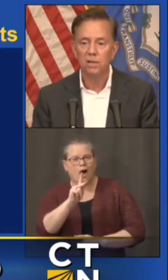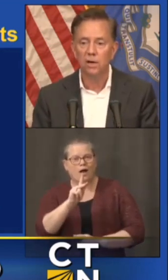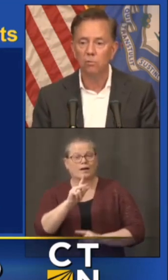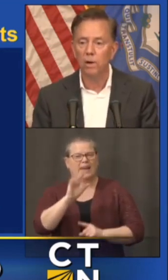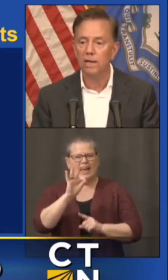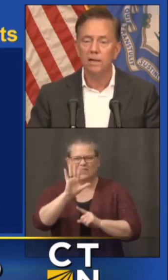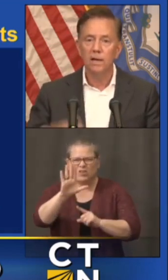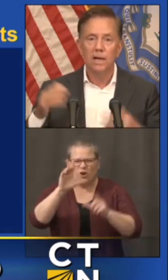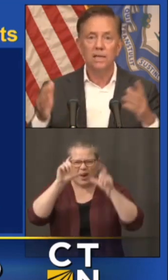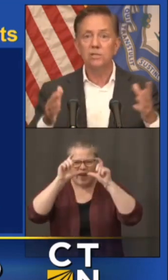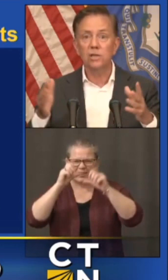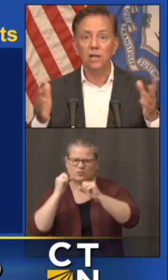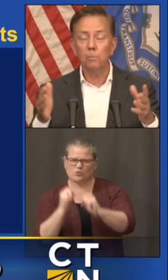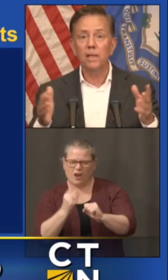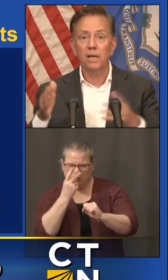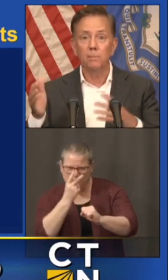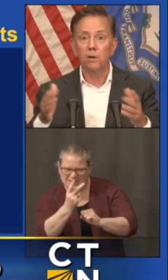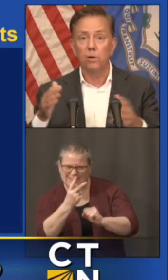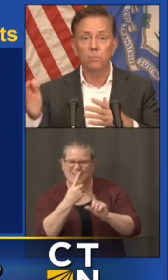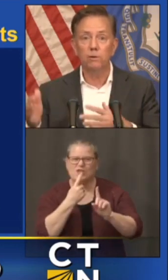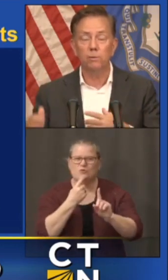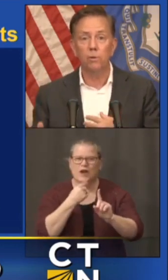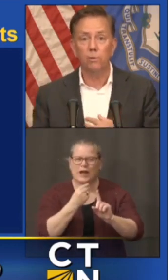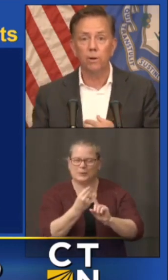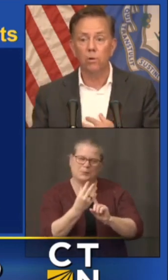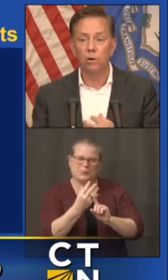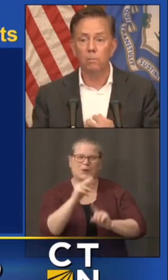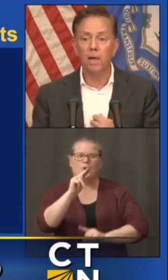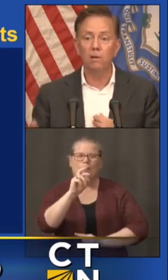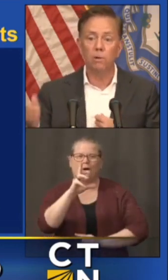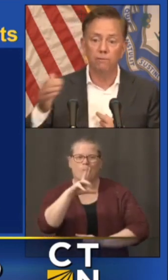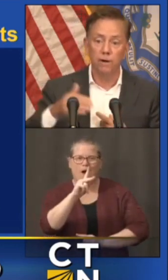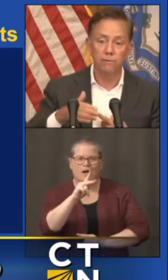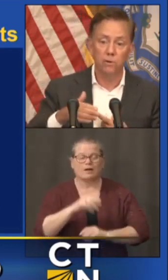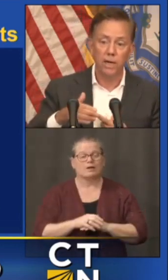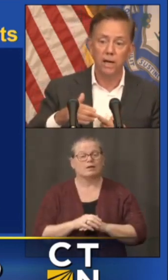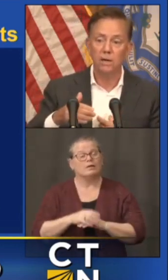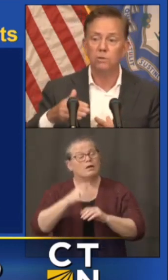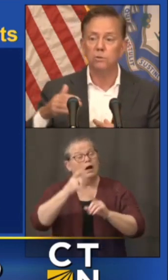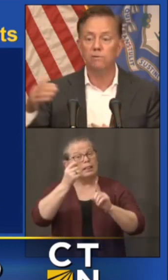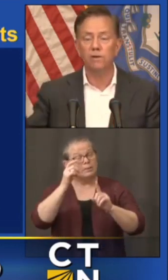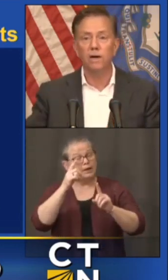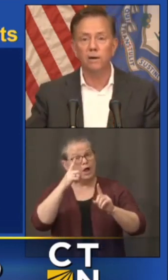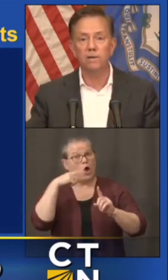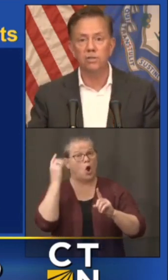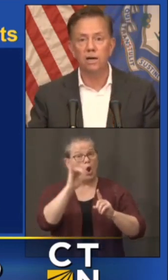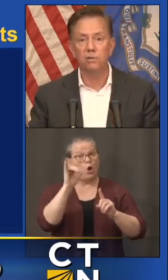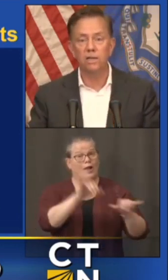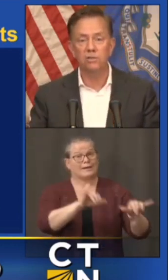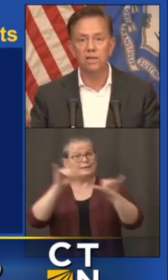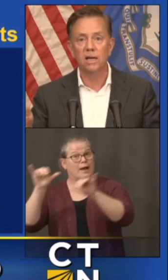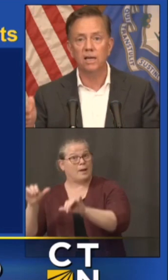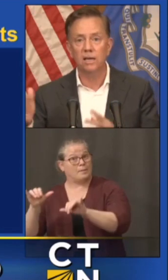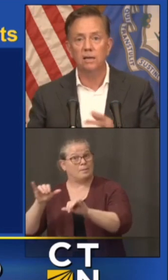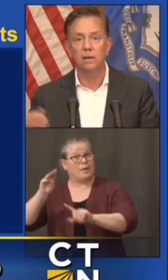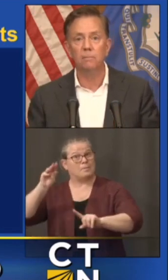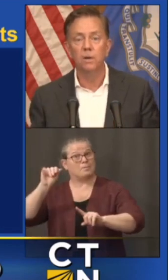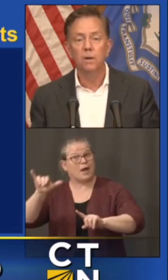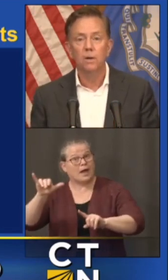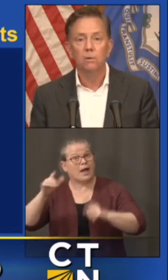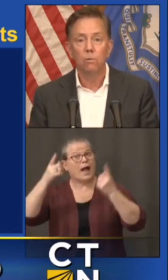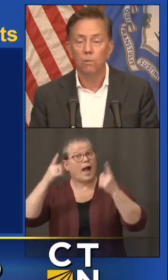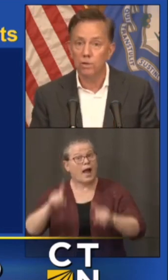they're red this is a little bit like a mirror image from where we were in May when Fairfield County was on fire in southeast Connecticut